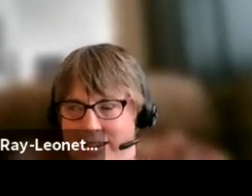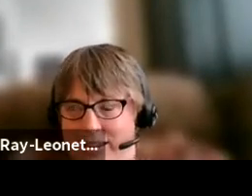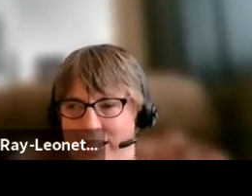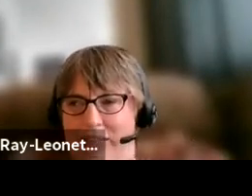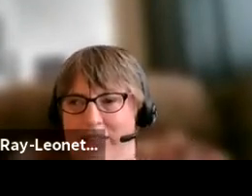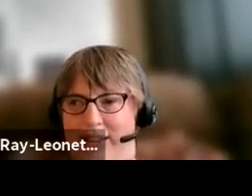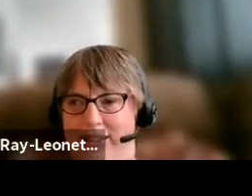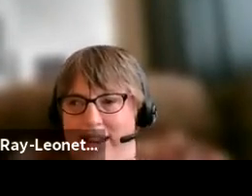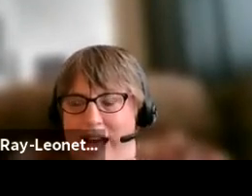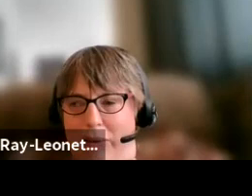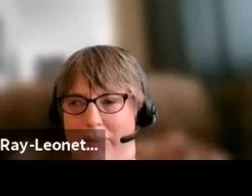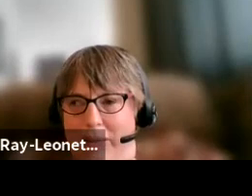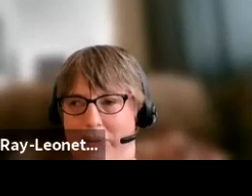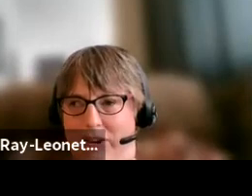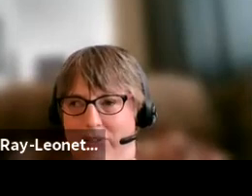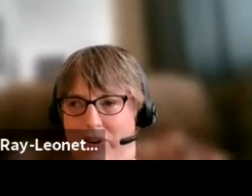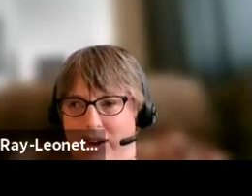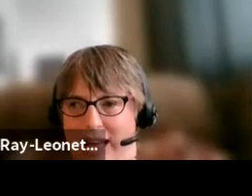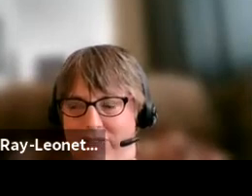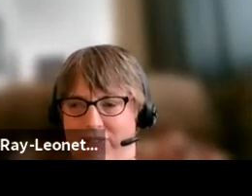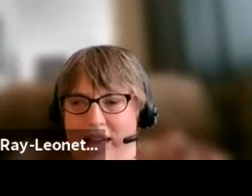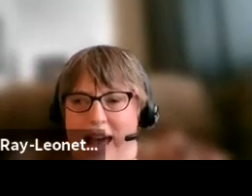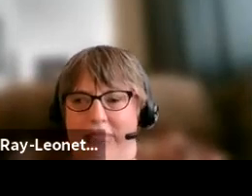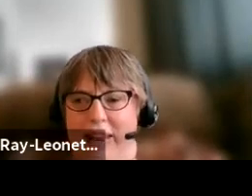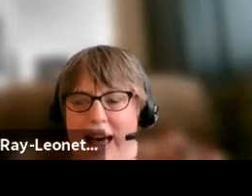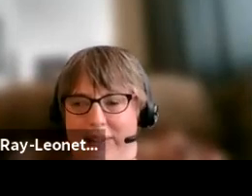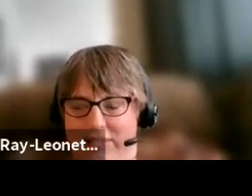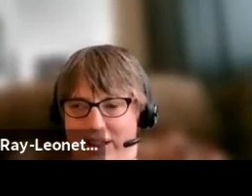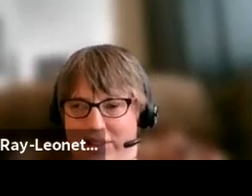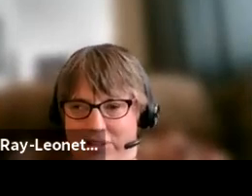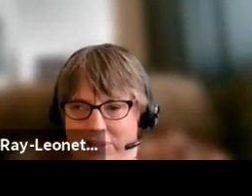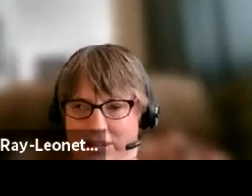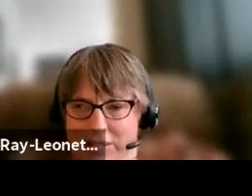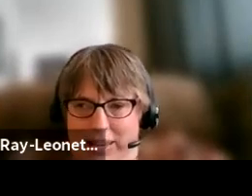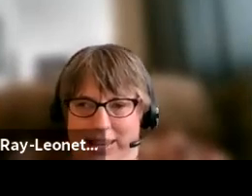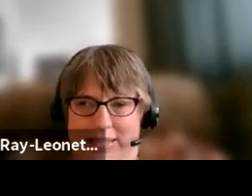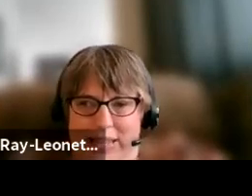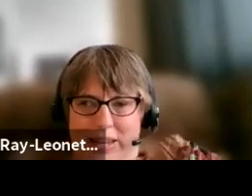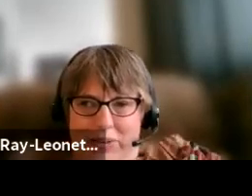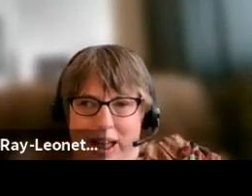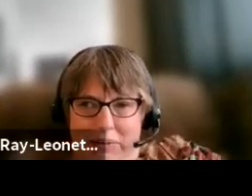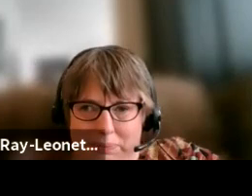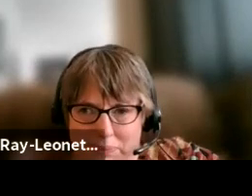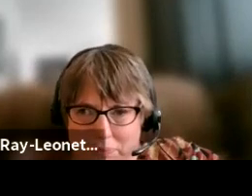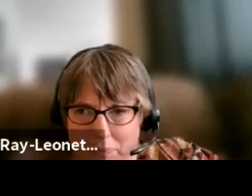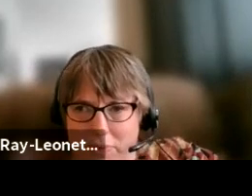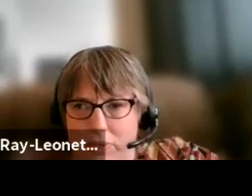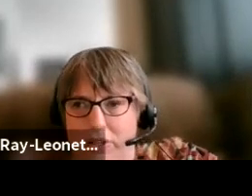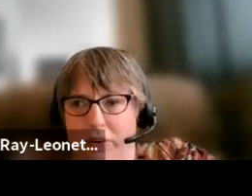action that is going to help improve your life and the lives of others with disabilities that you know.